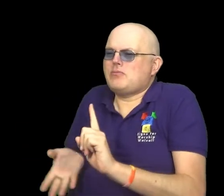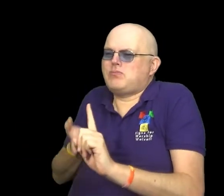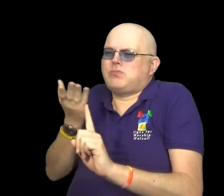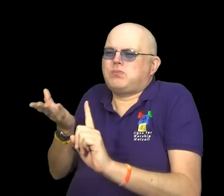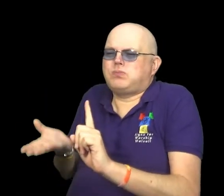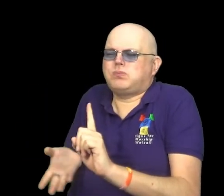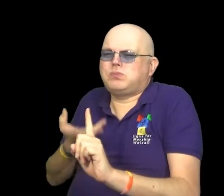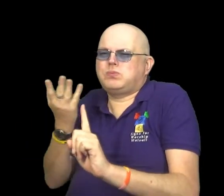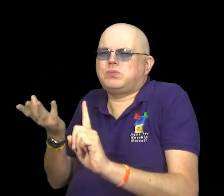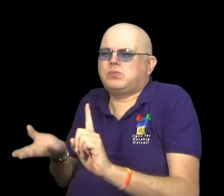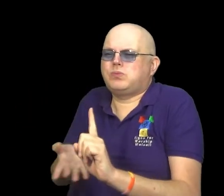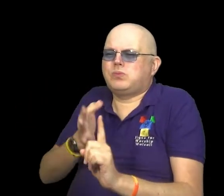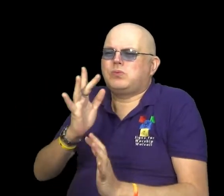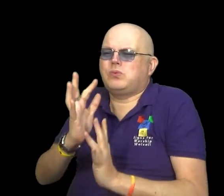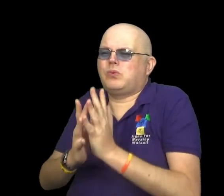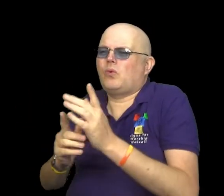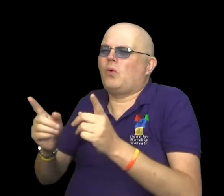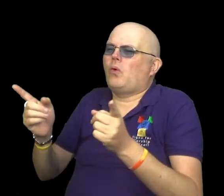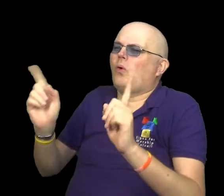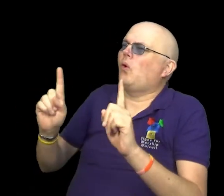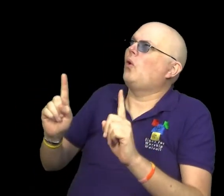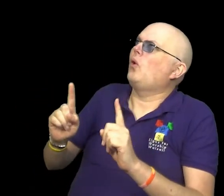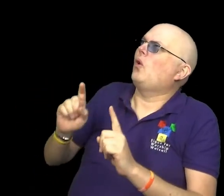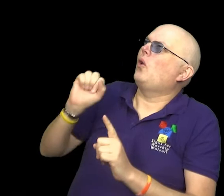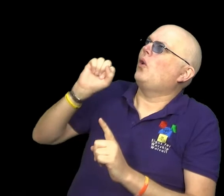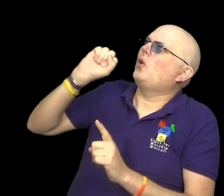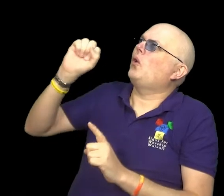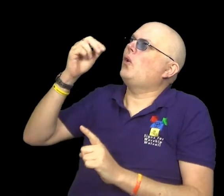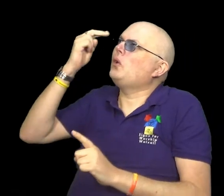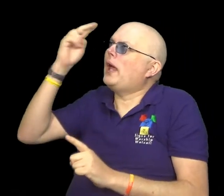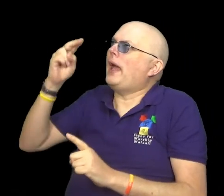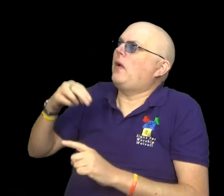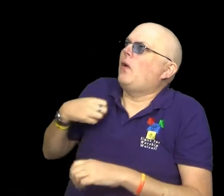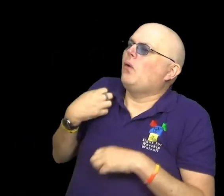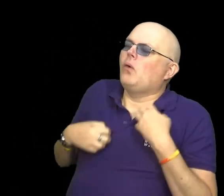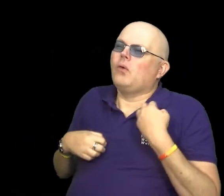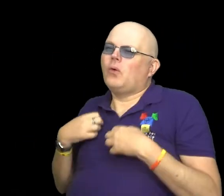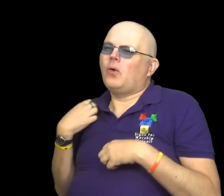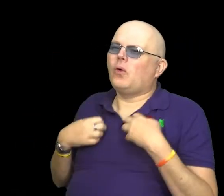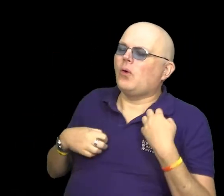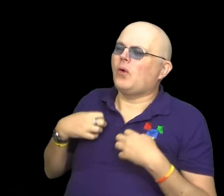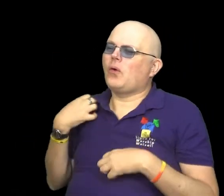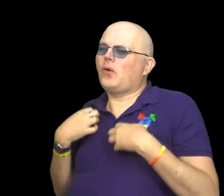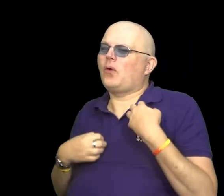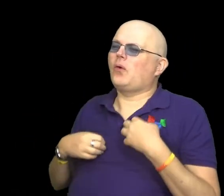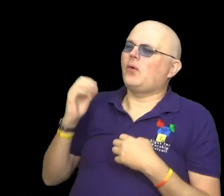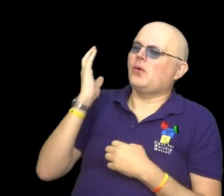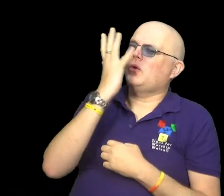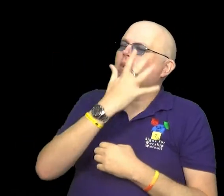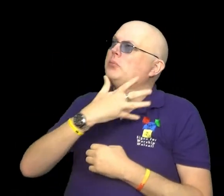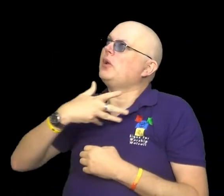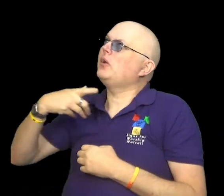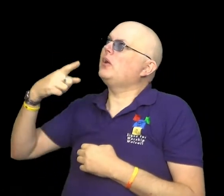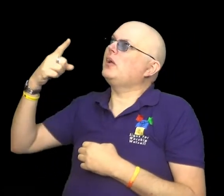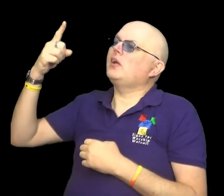fan into flame, a passion for your name.